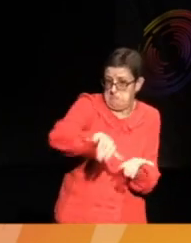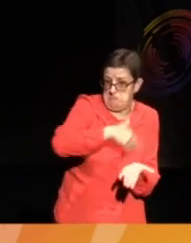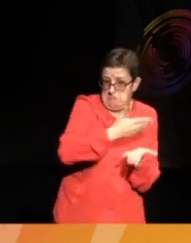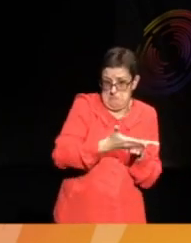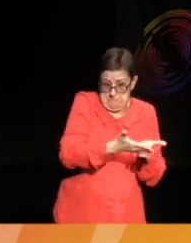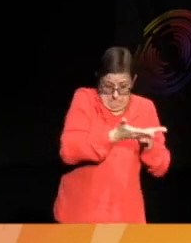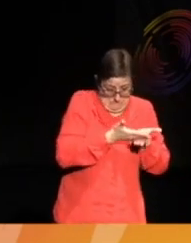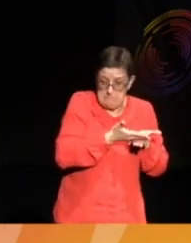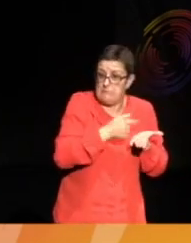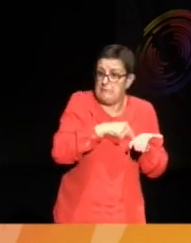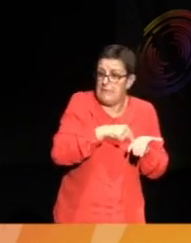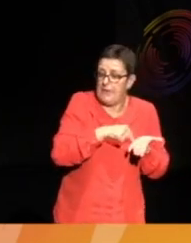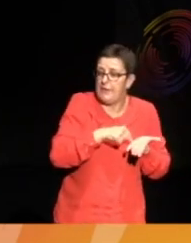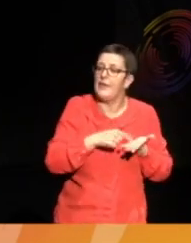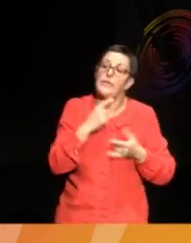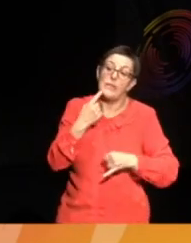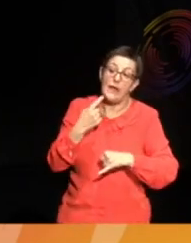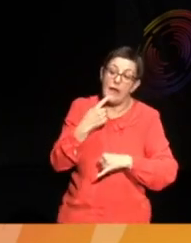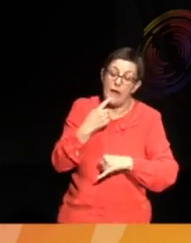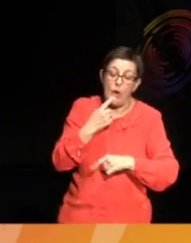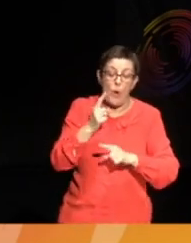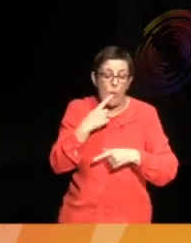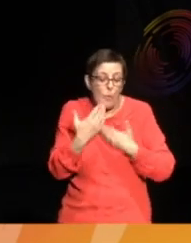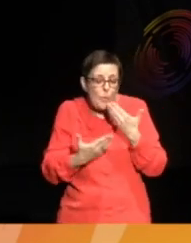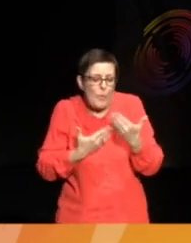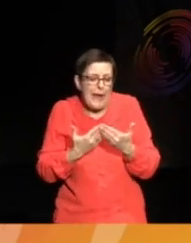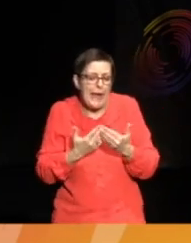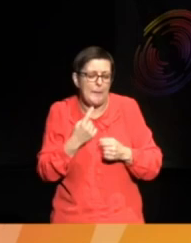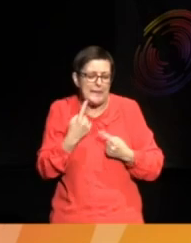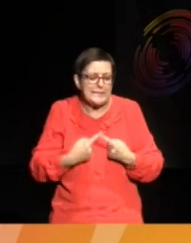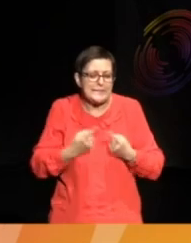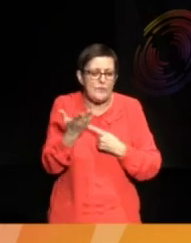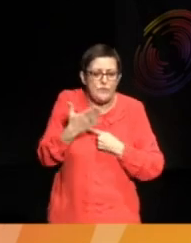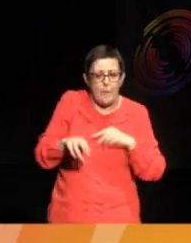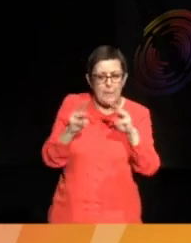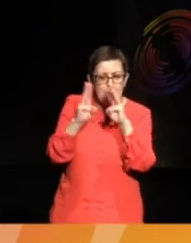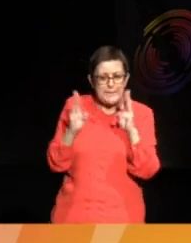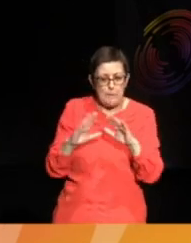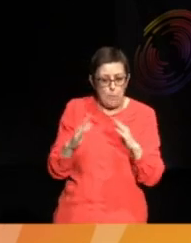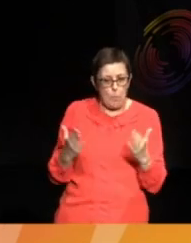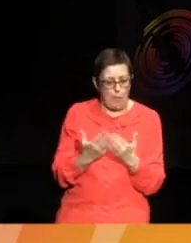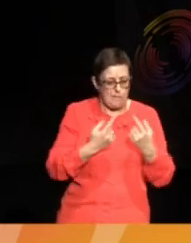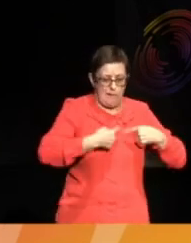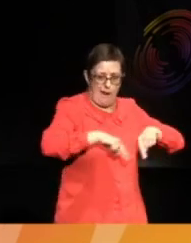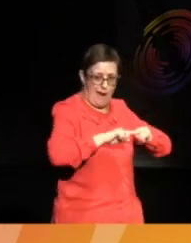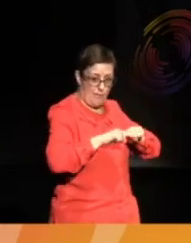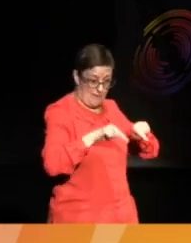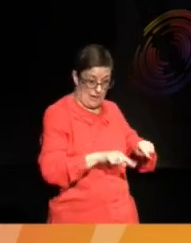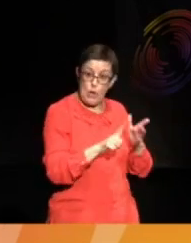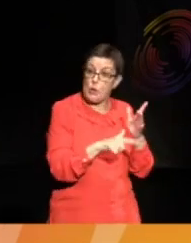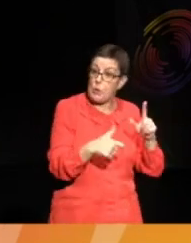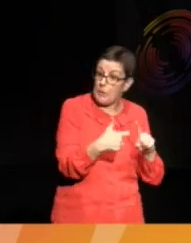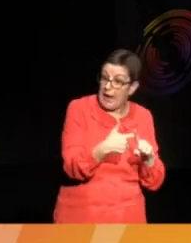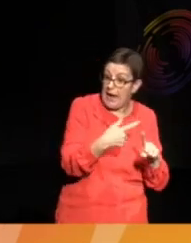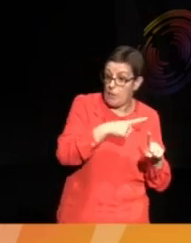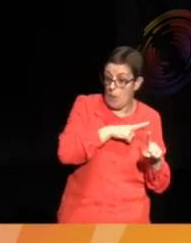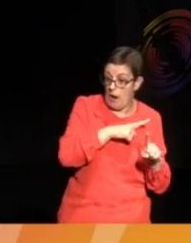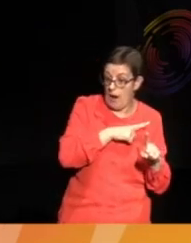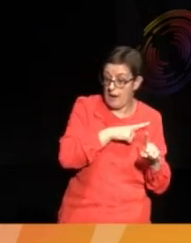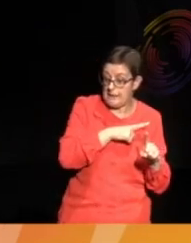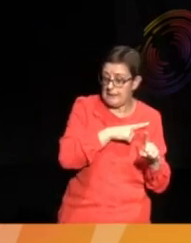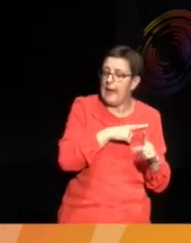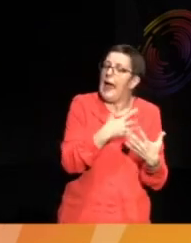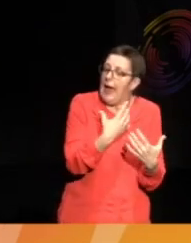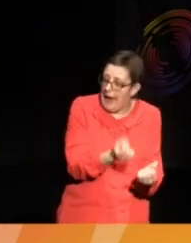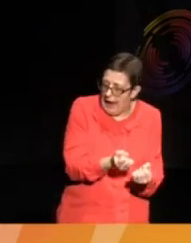time I spoke to you, I was explaining how we're a bit of an outlier in the museum world, in the UK at least, because we